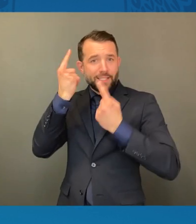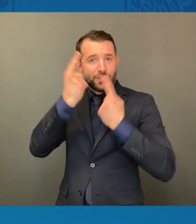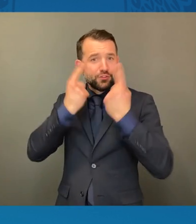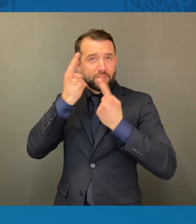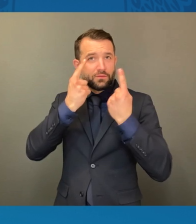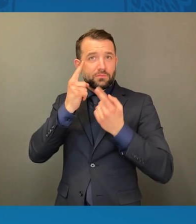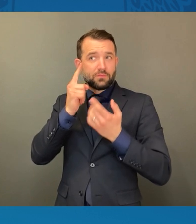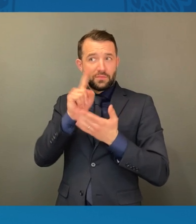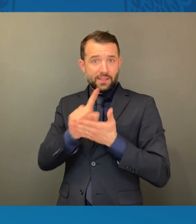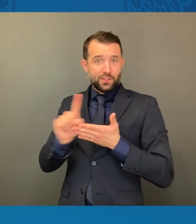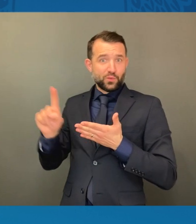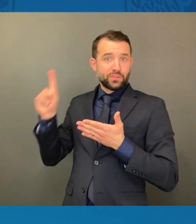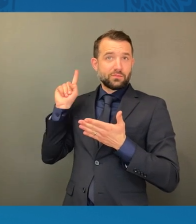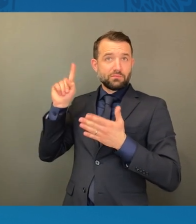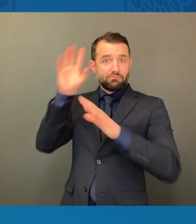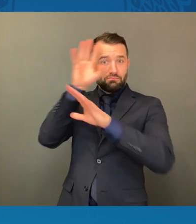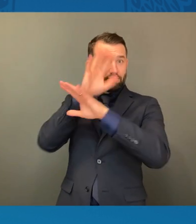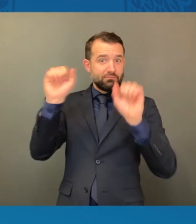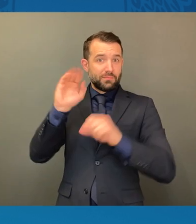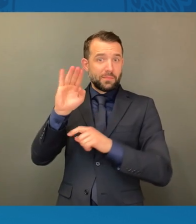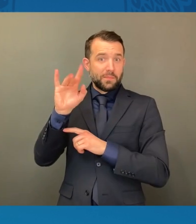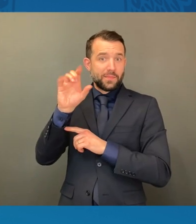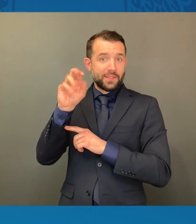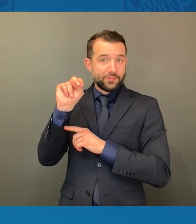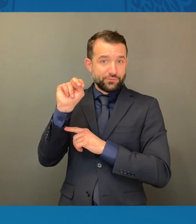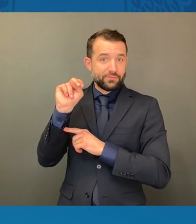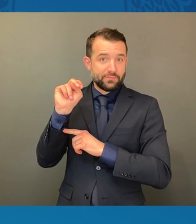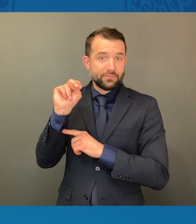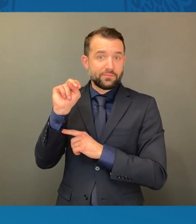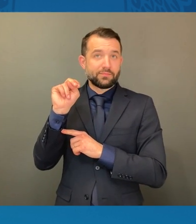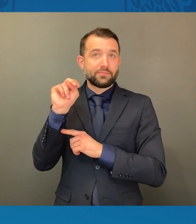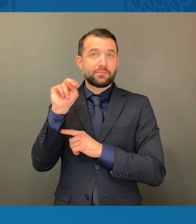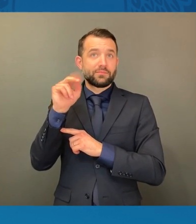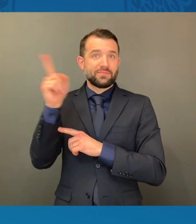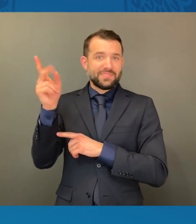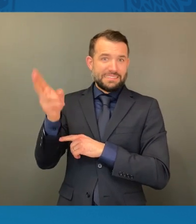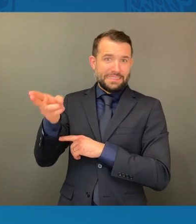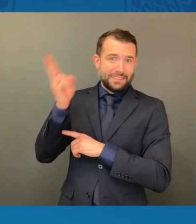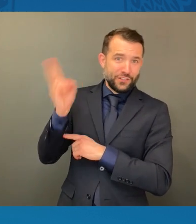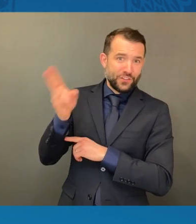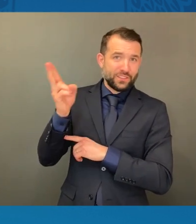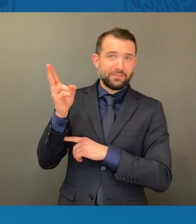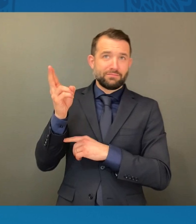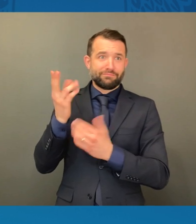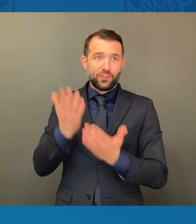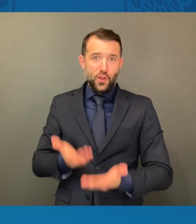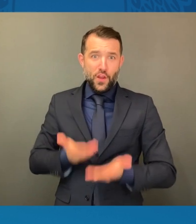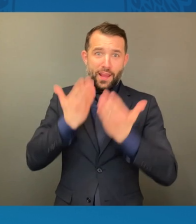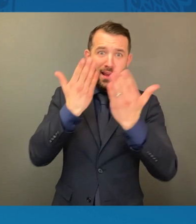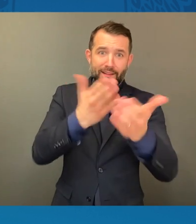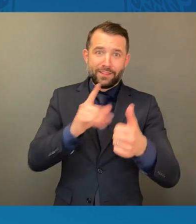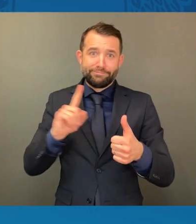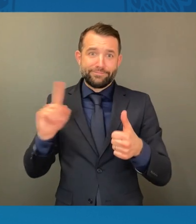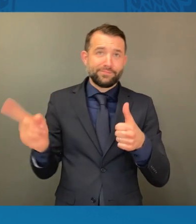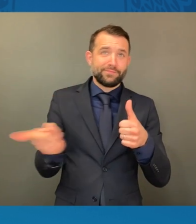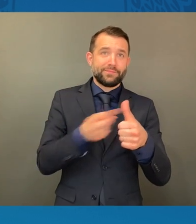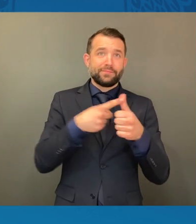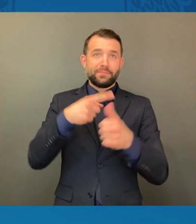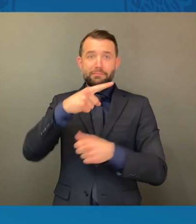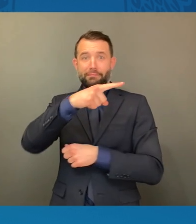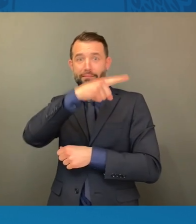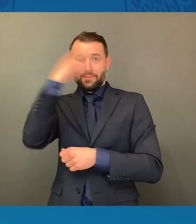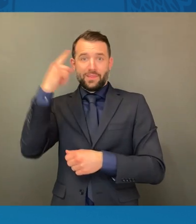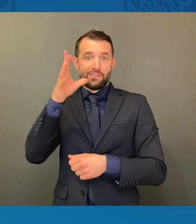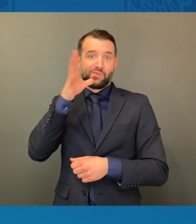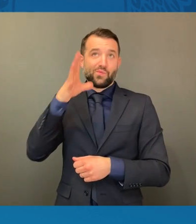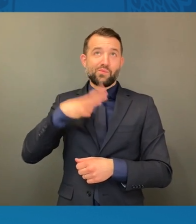Biden made history when he nominated the first black woman, Judge Ketanji Brown Jackson, to the highest court